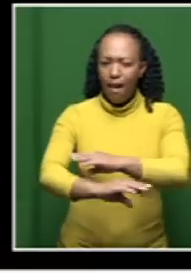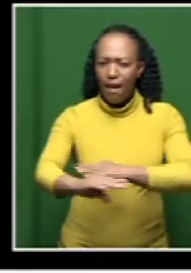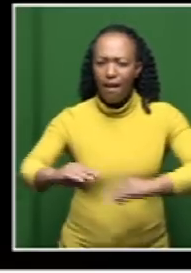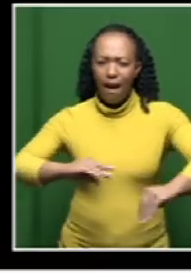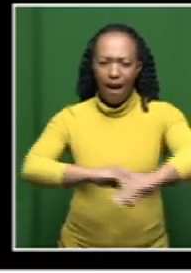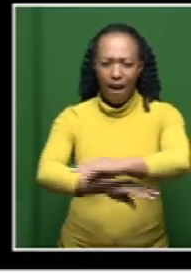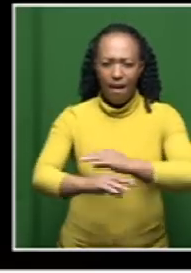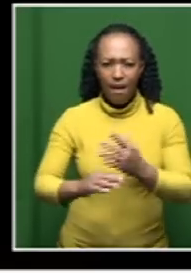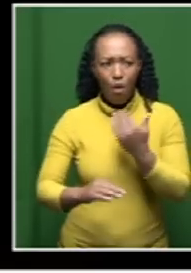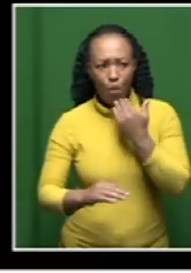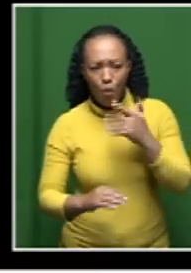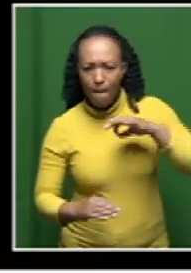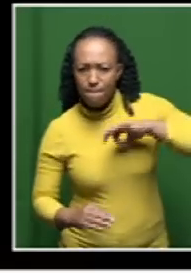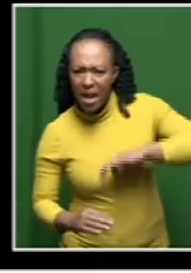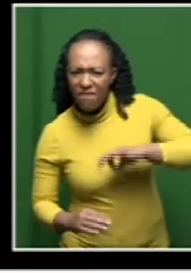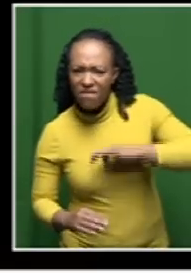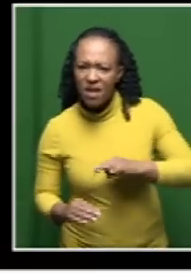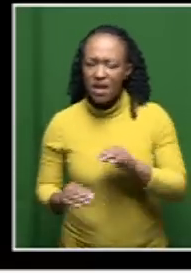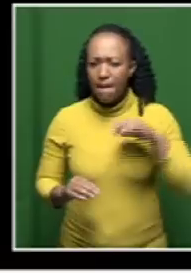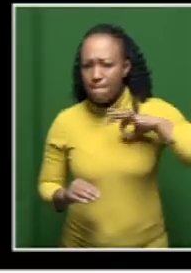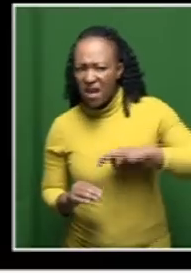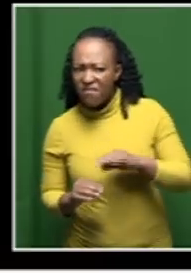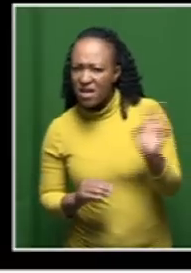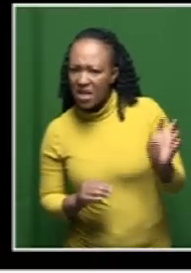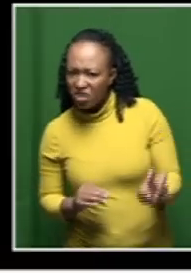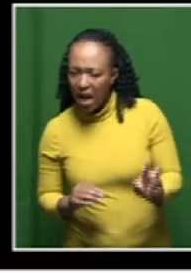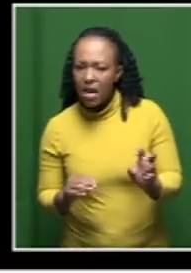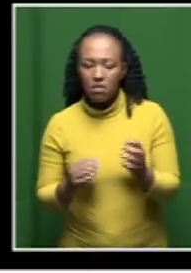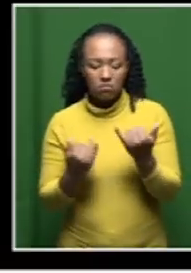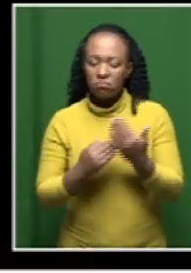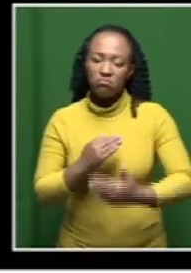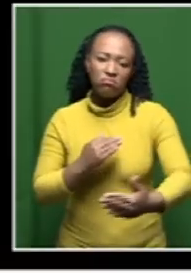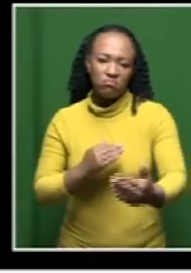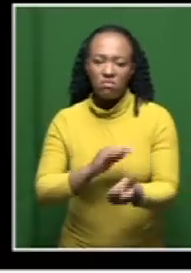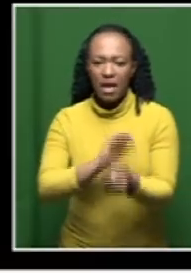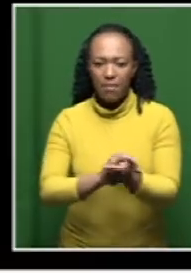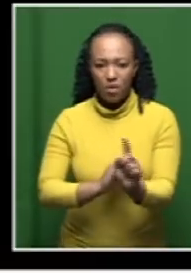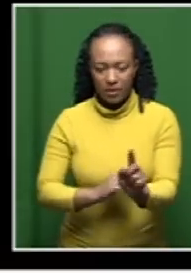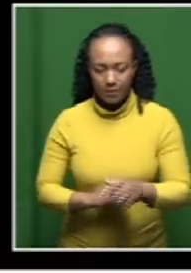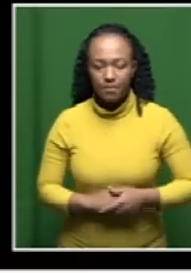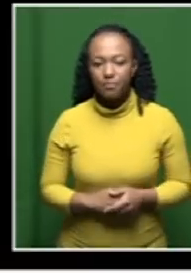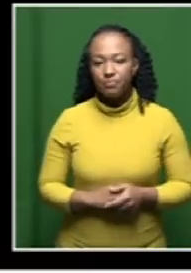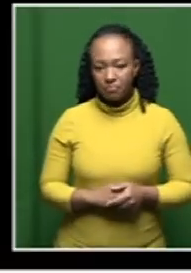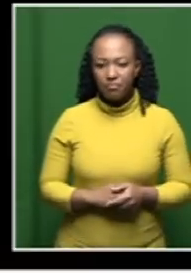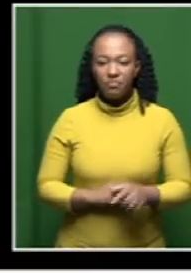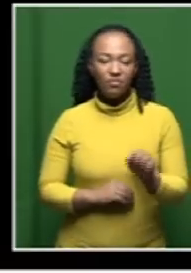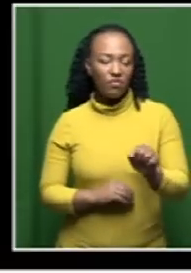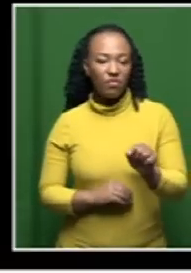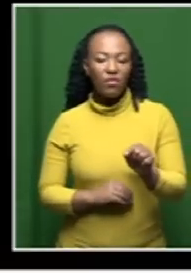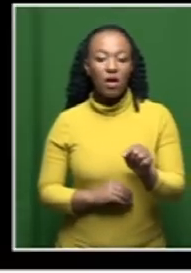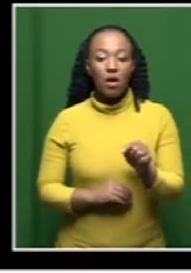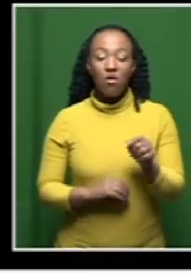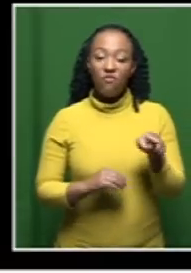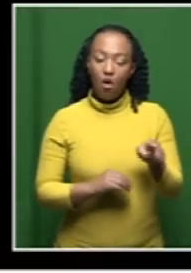around who's to benefit, how they're going to benefit, and ultimately, where do we go? All right. So that's the idea of